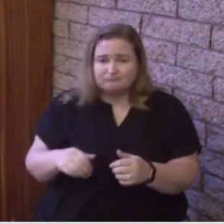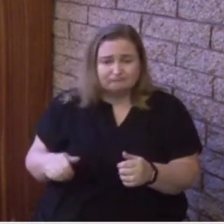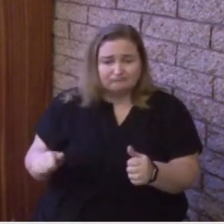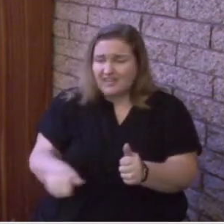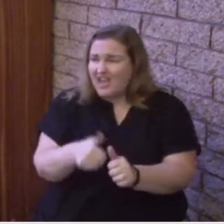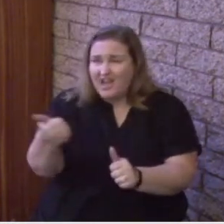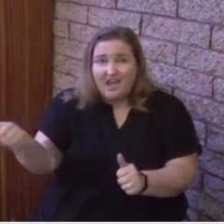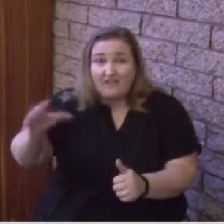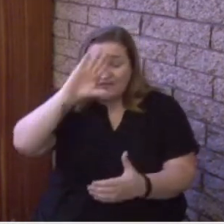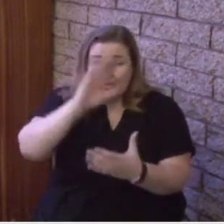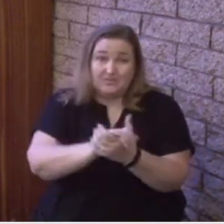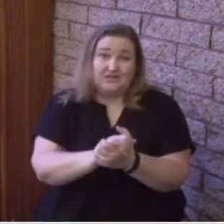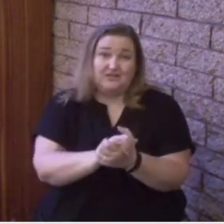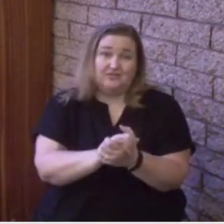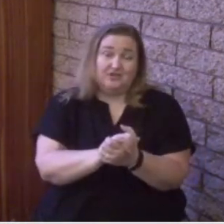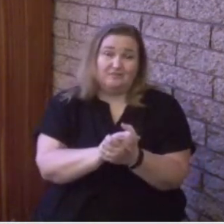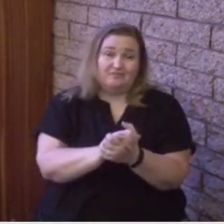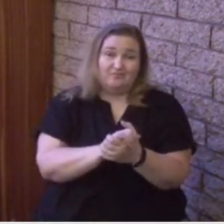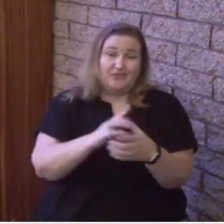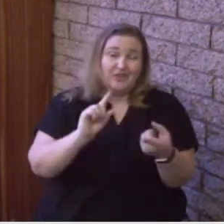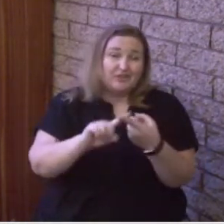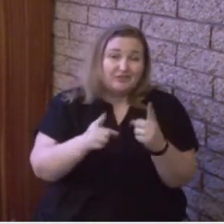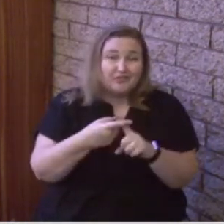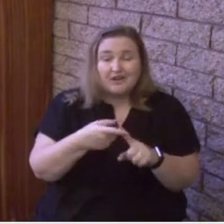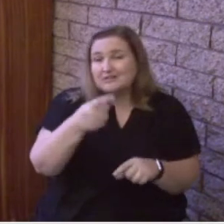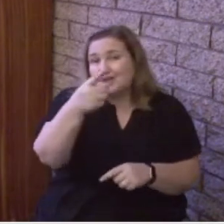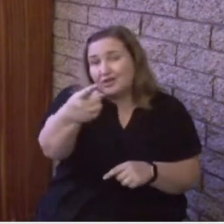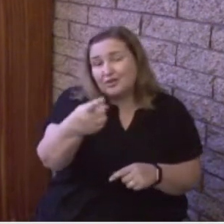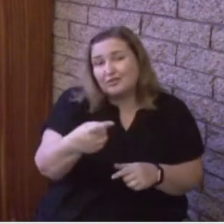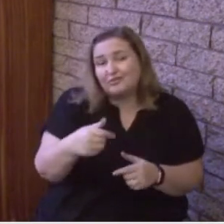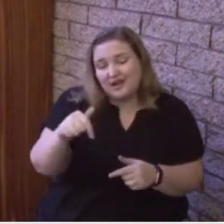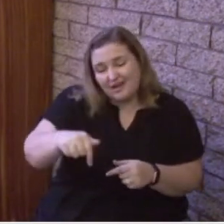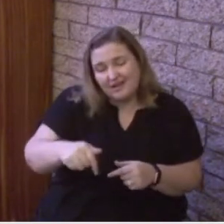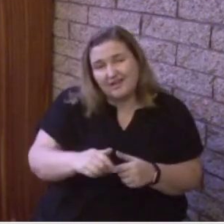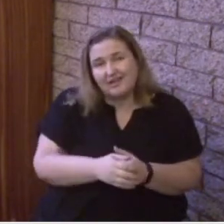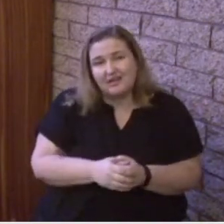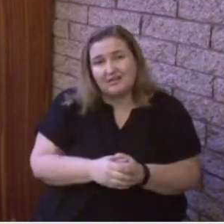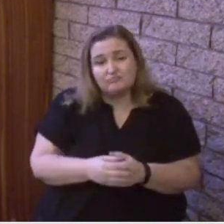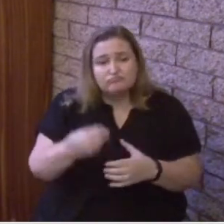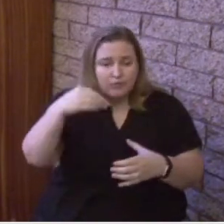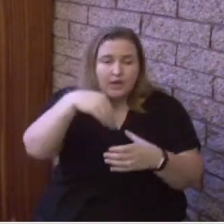Friends, you're not here in this room with us today.